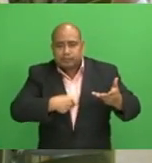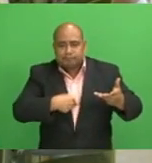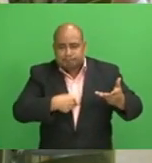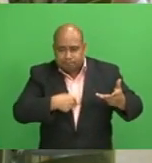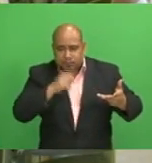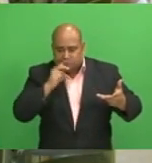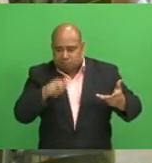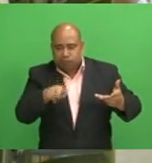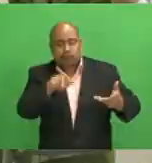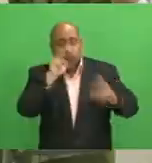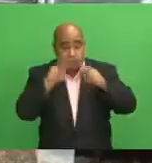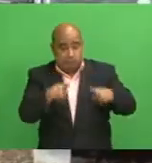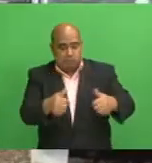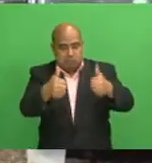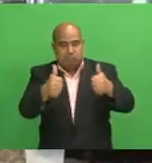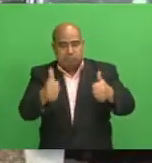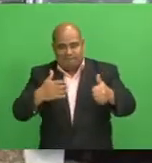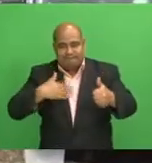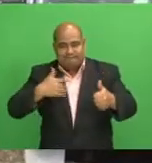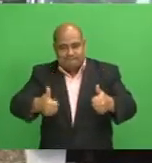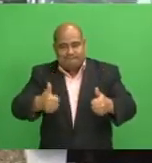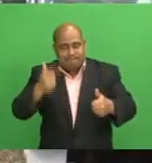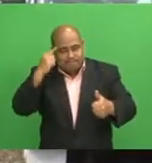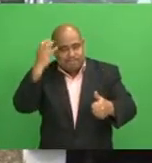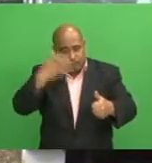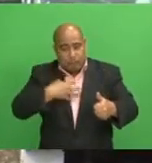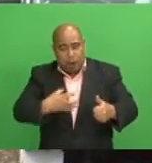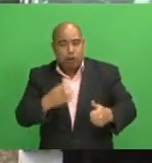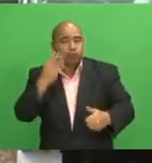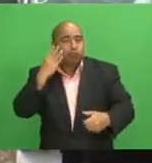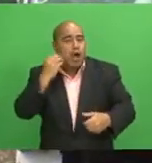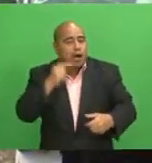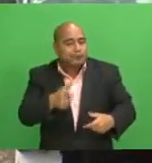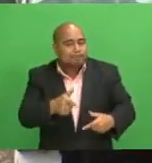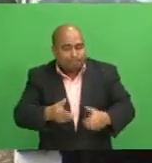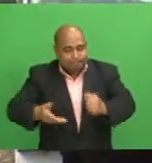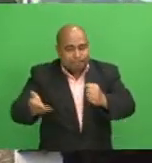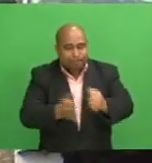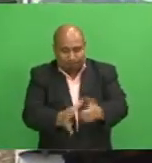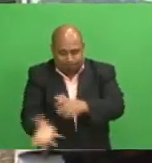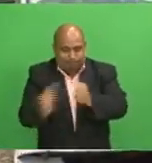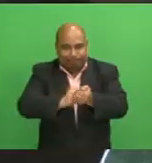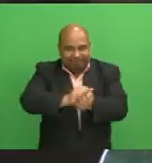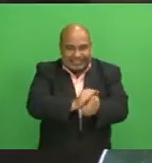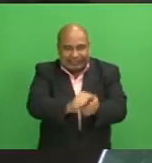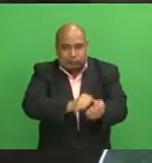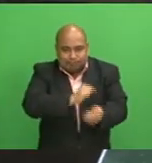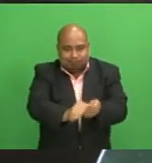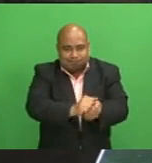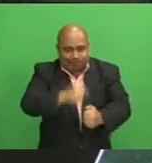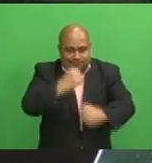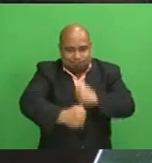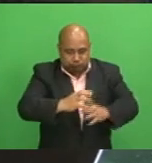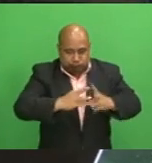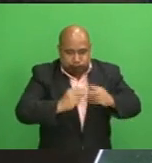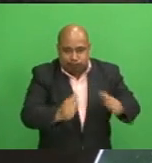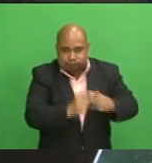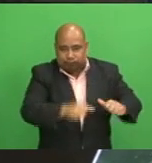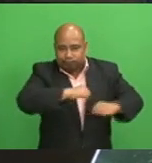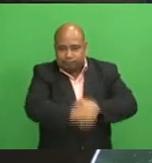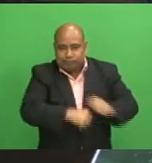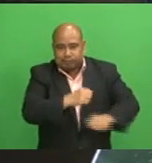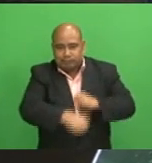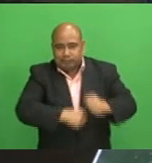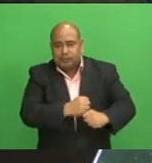expect more sugar out of the crop. The focus on the mechanization of harvesting is also continuing to ensure